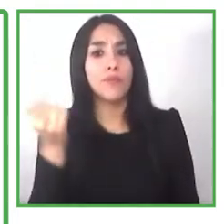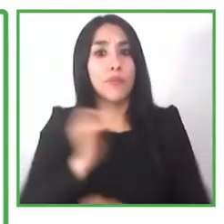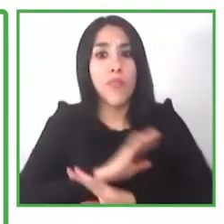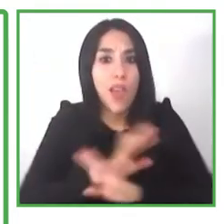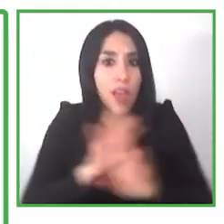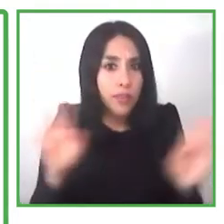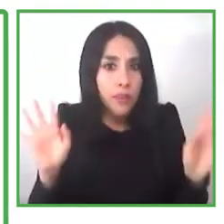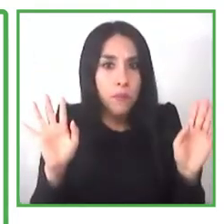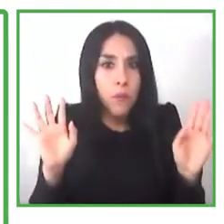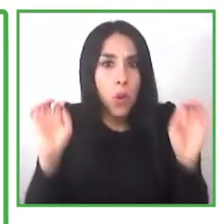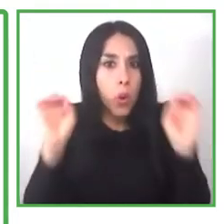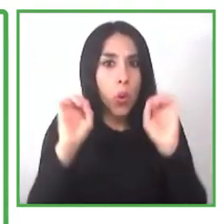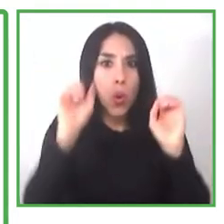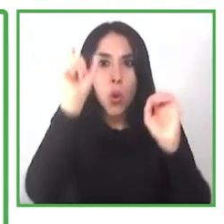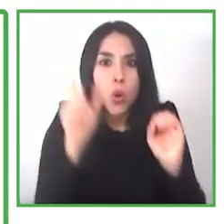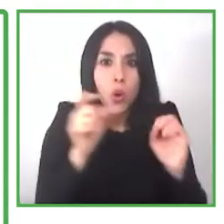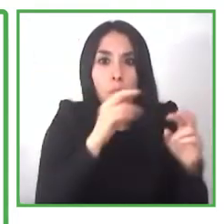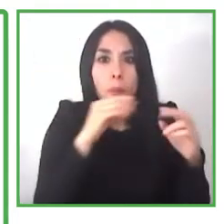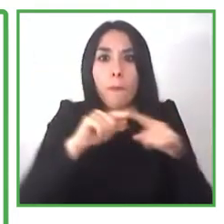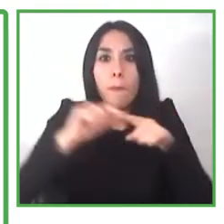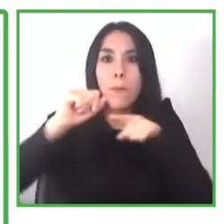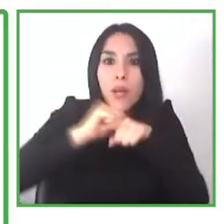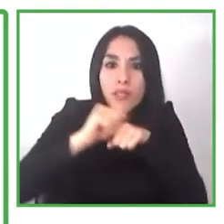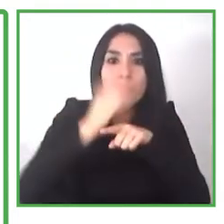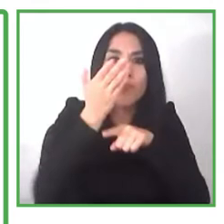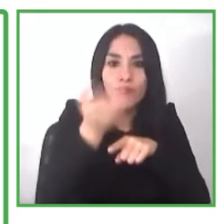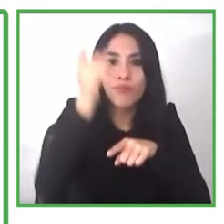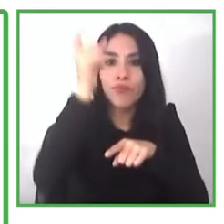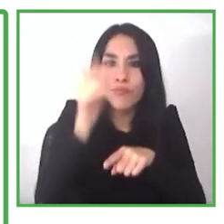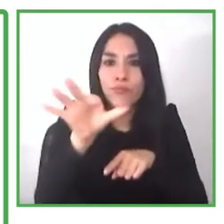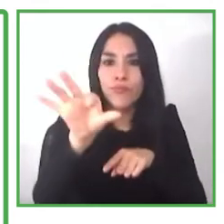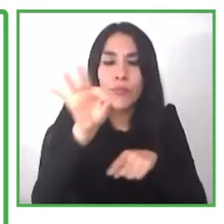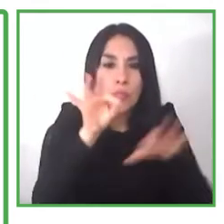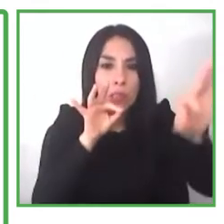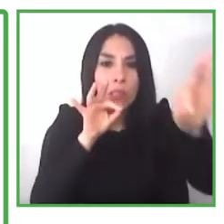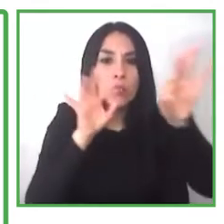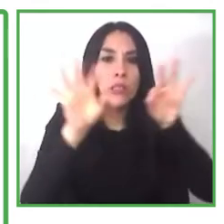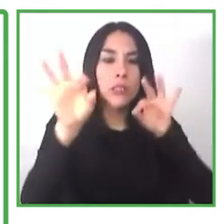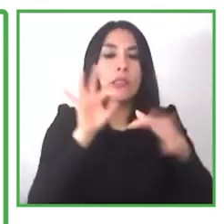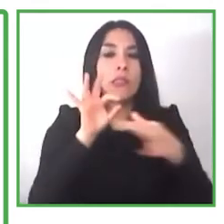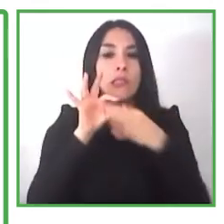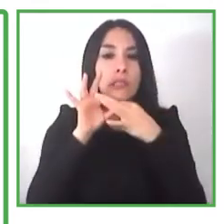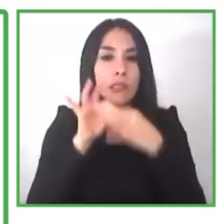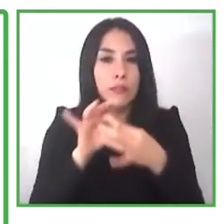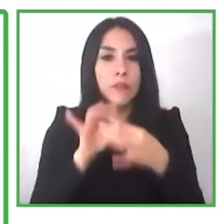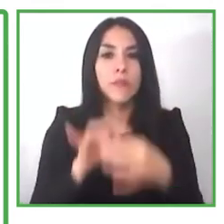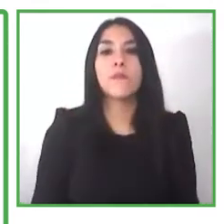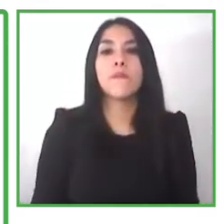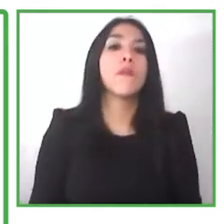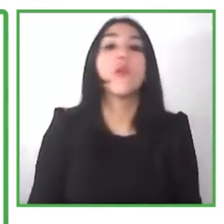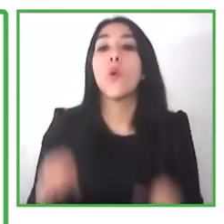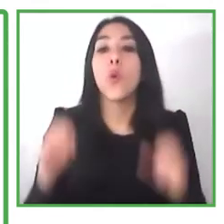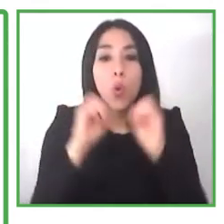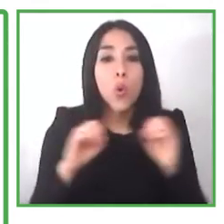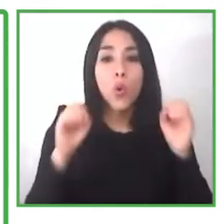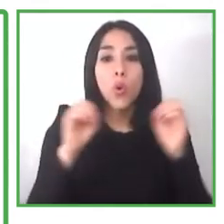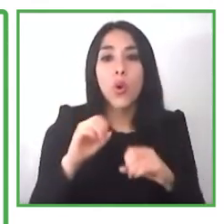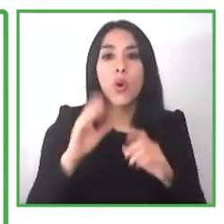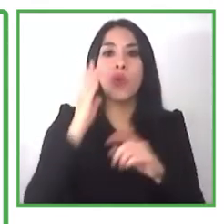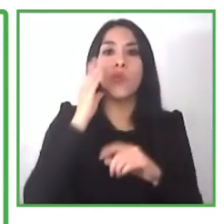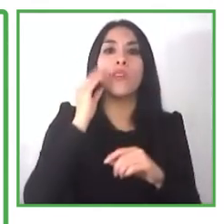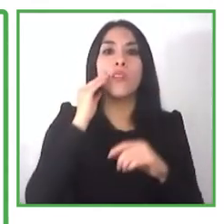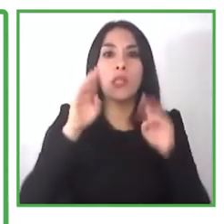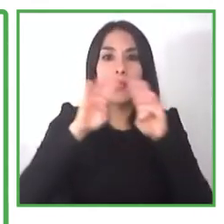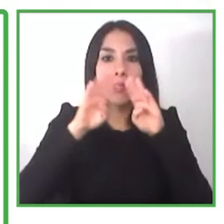a relationship that is closely linked so that all parties understand what the deliverables are